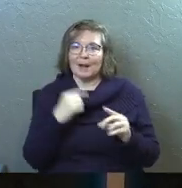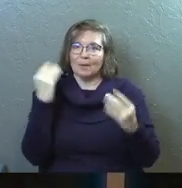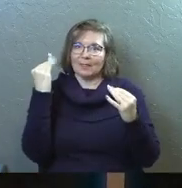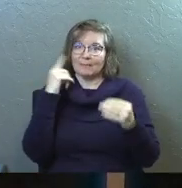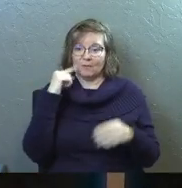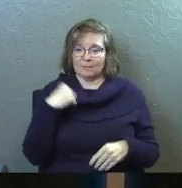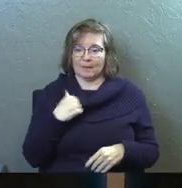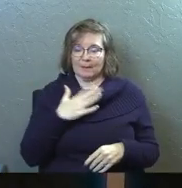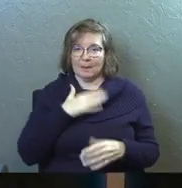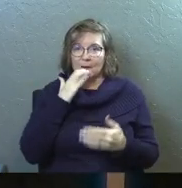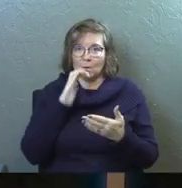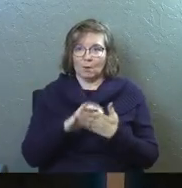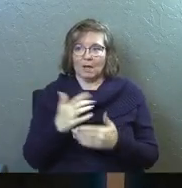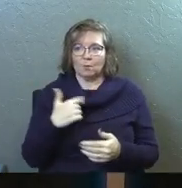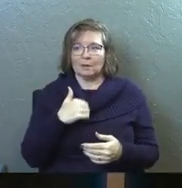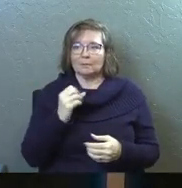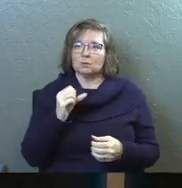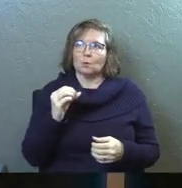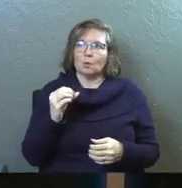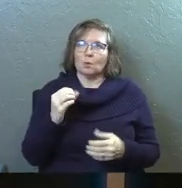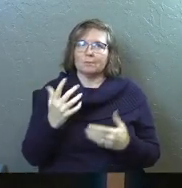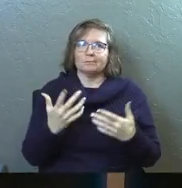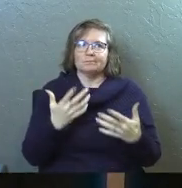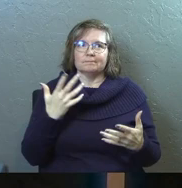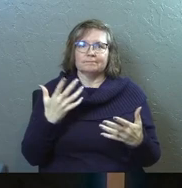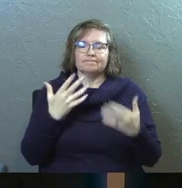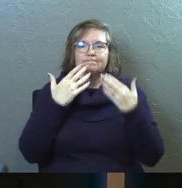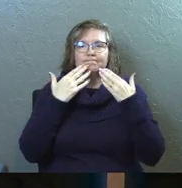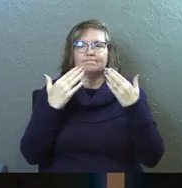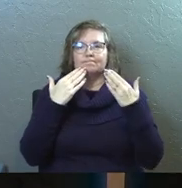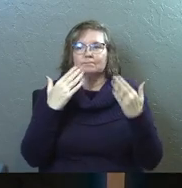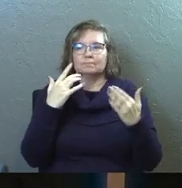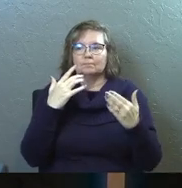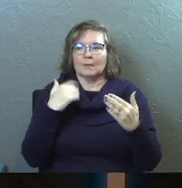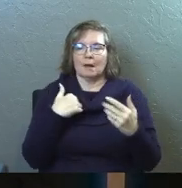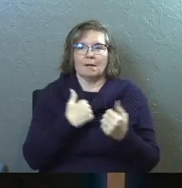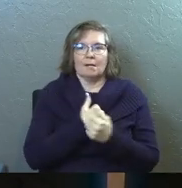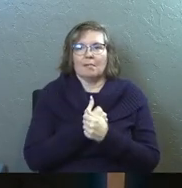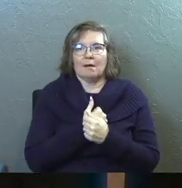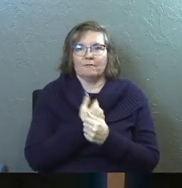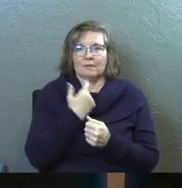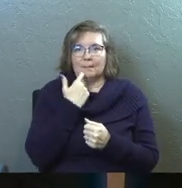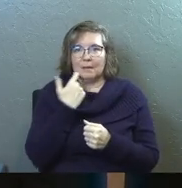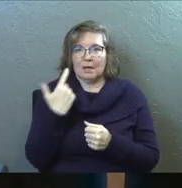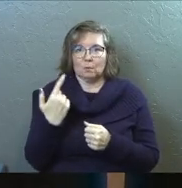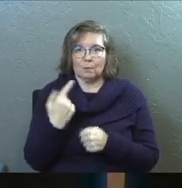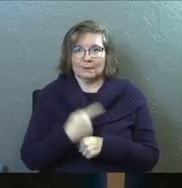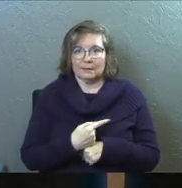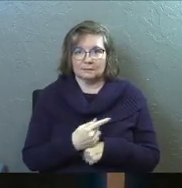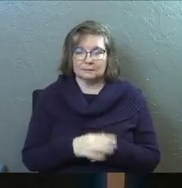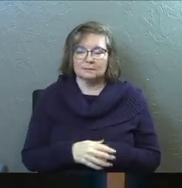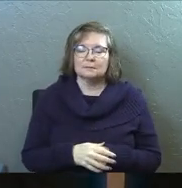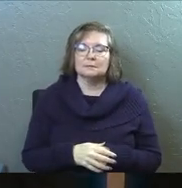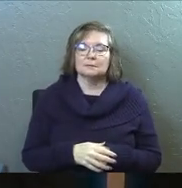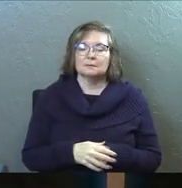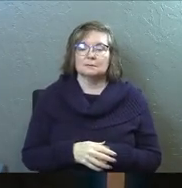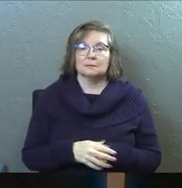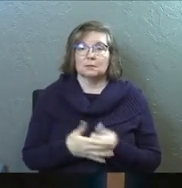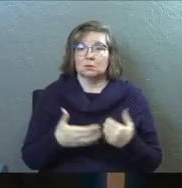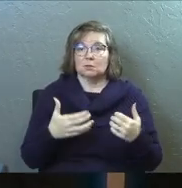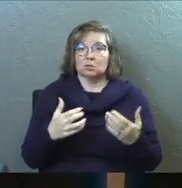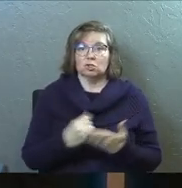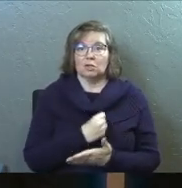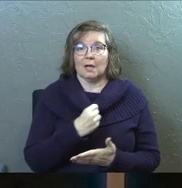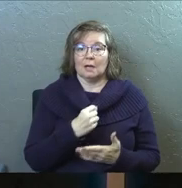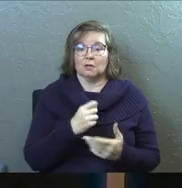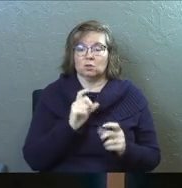but I was thinking about for me and my wife, we've been so thankful for and have loved the past 21 days. The chance